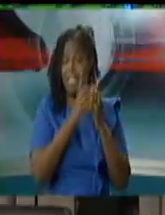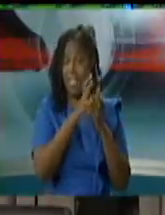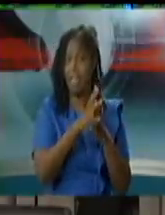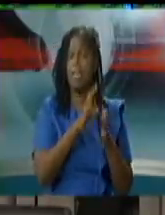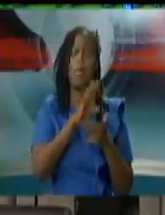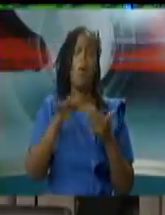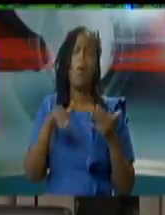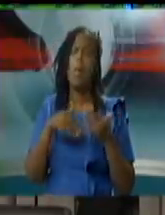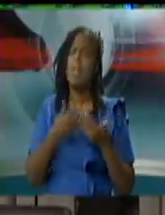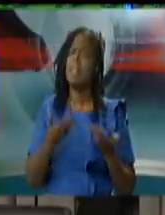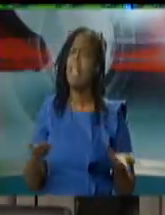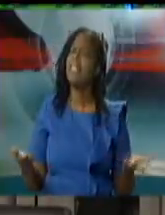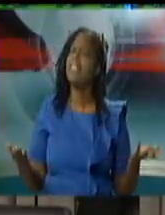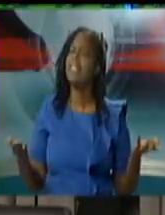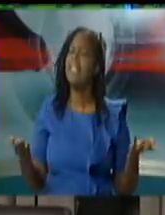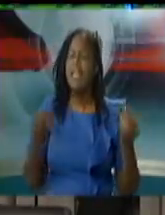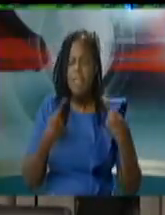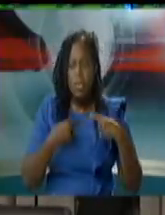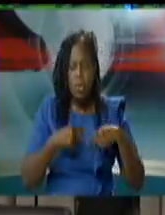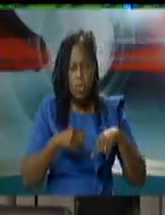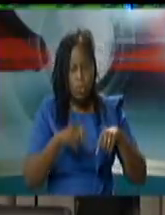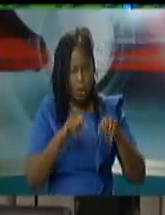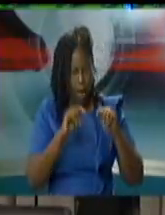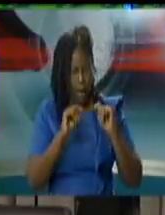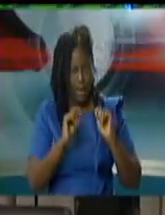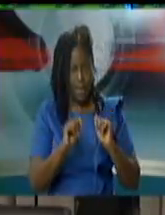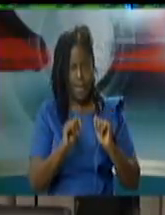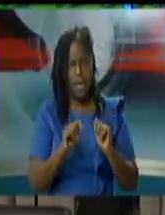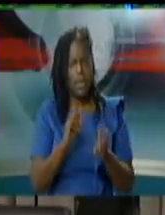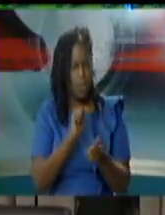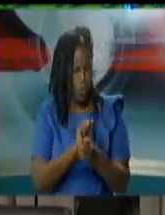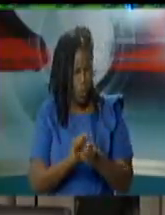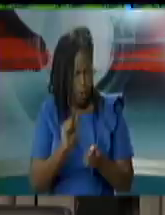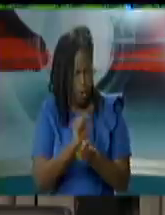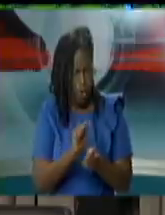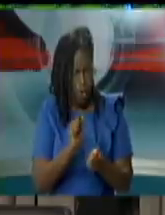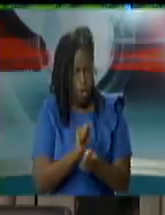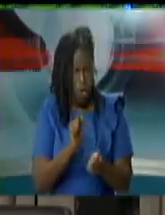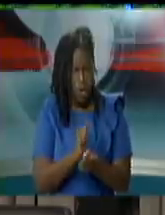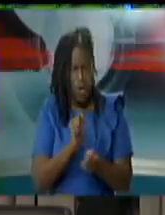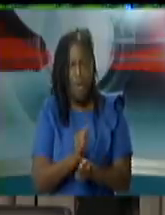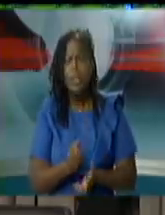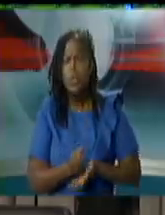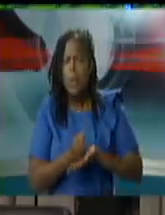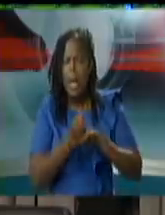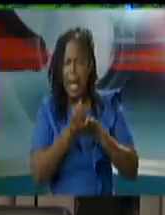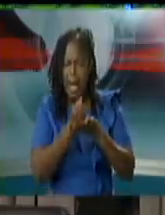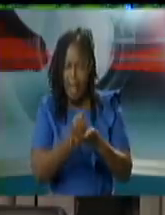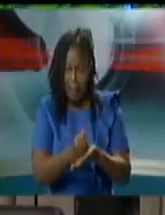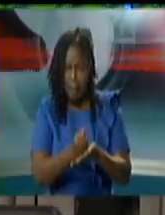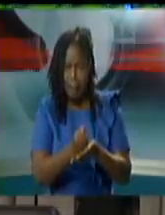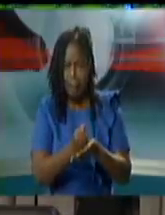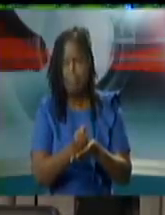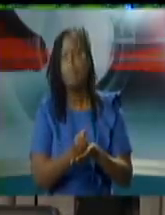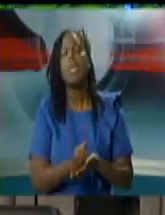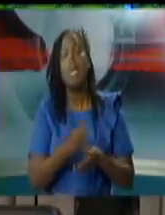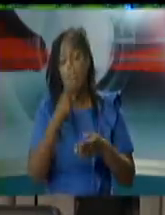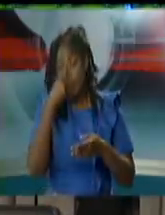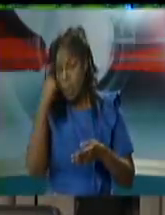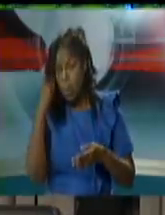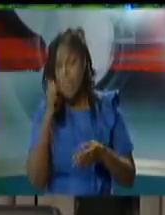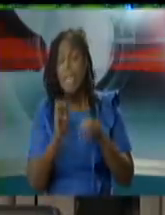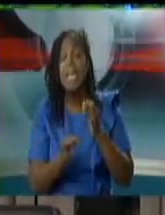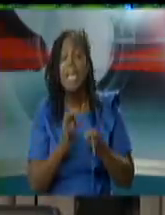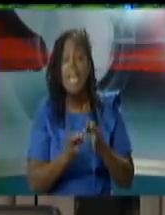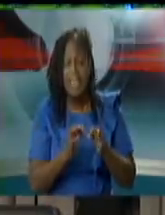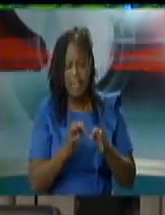because it is based on a well-known is no longer a theory it's a fact that the social determinants of health will tell